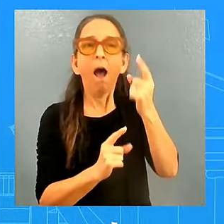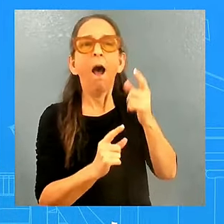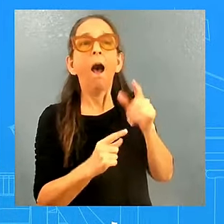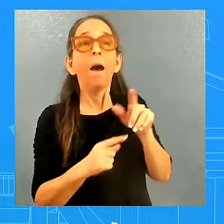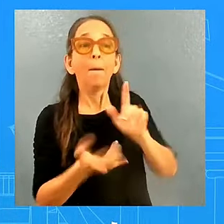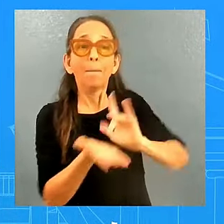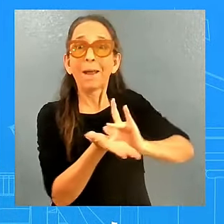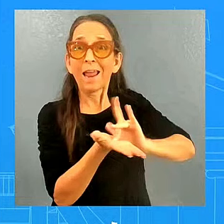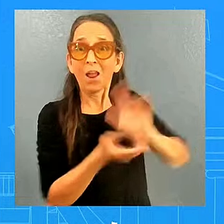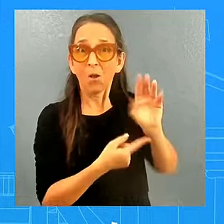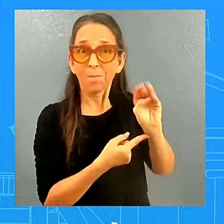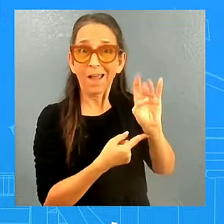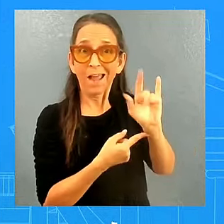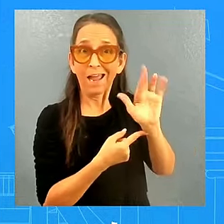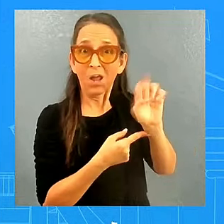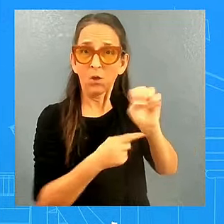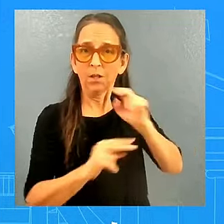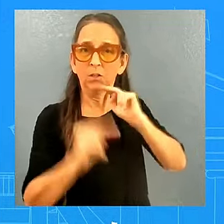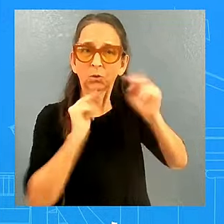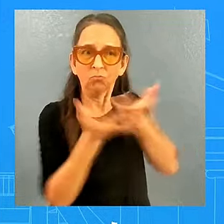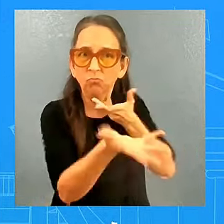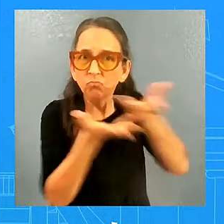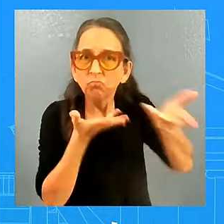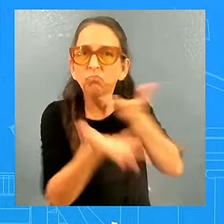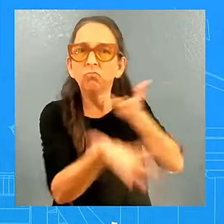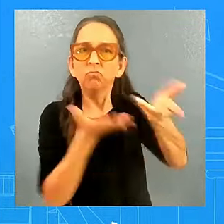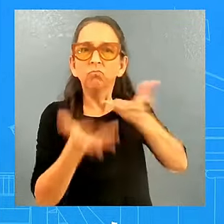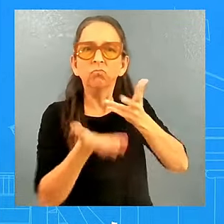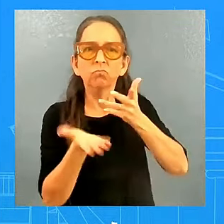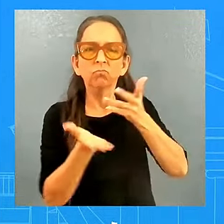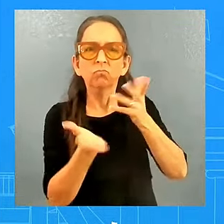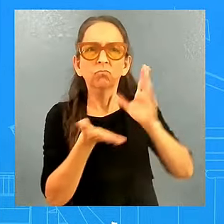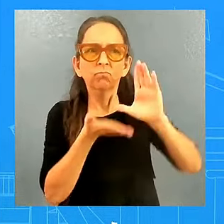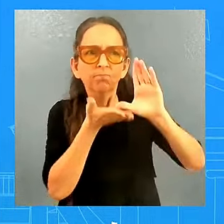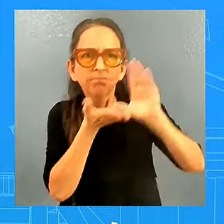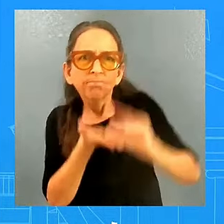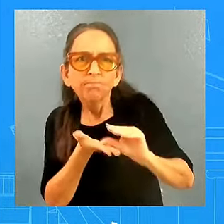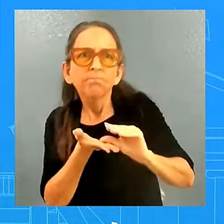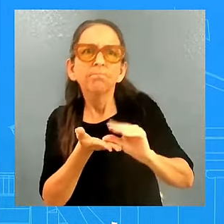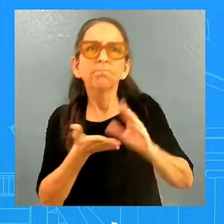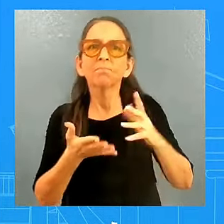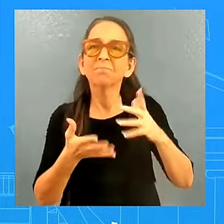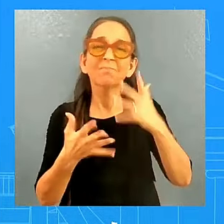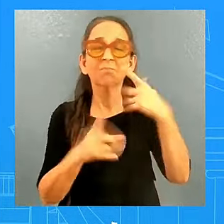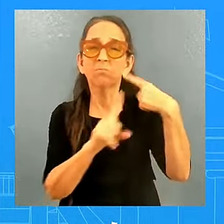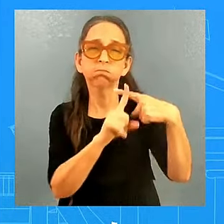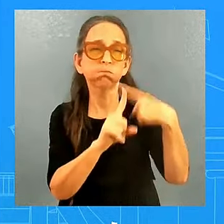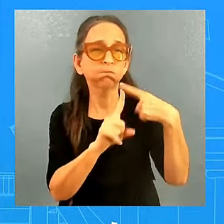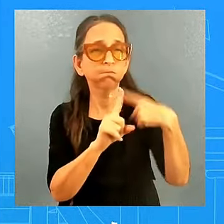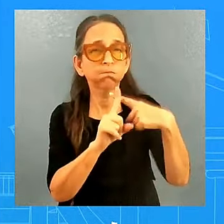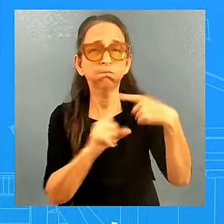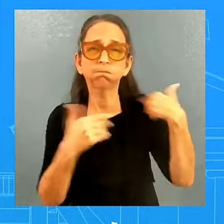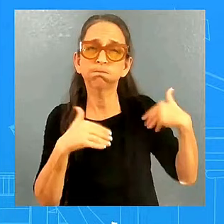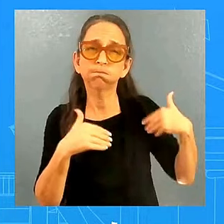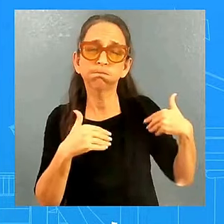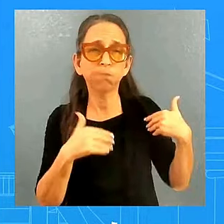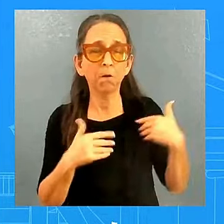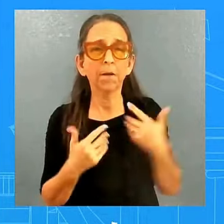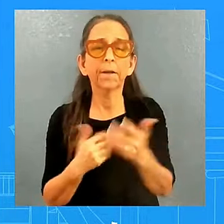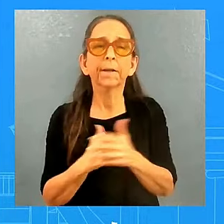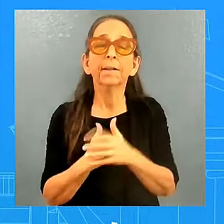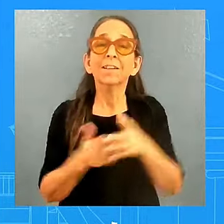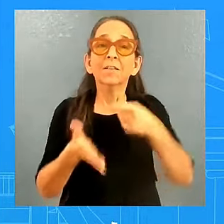lower a cost. I mean, there is so much that came out, that comes out of the Inflation Reduction Act. Only Democrats voted for it.